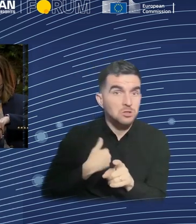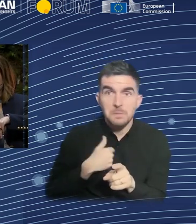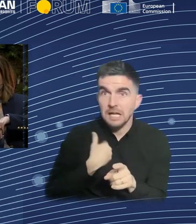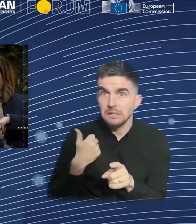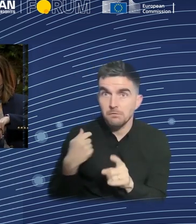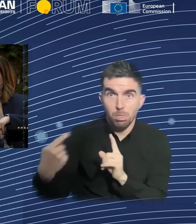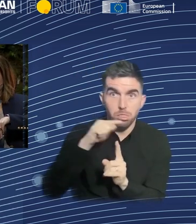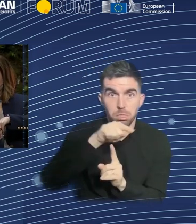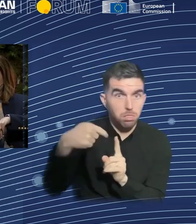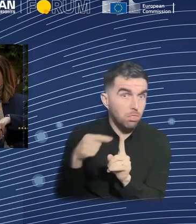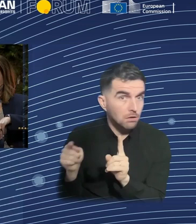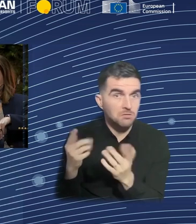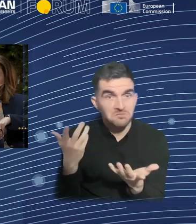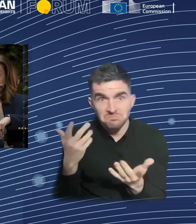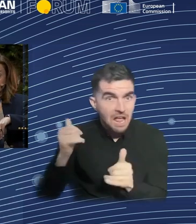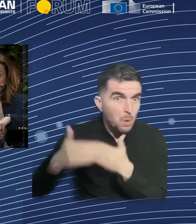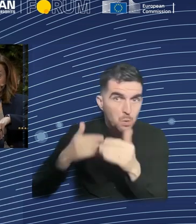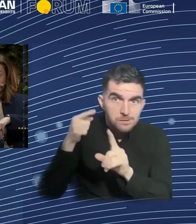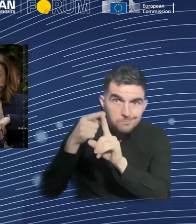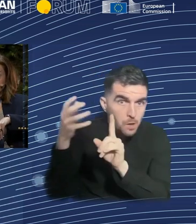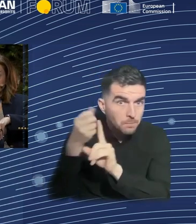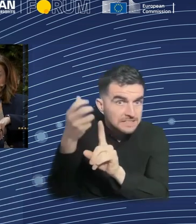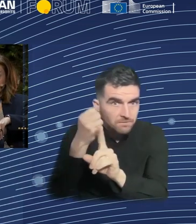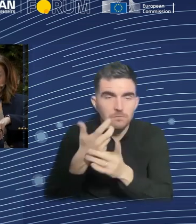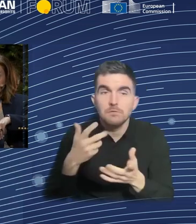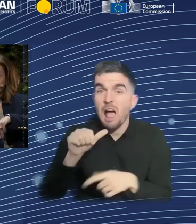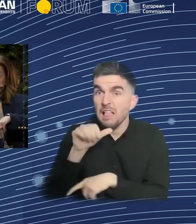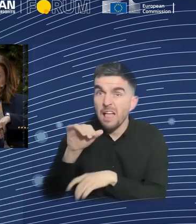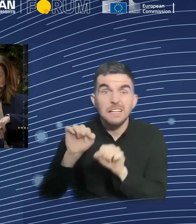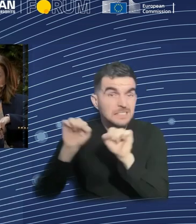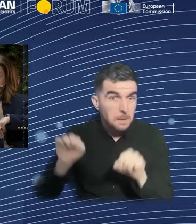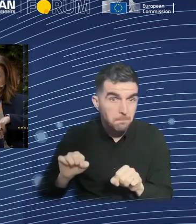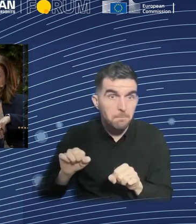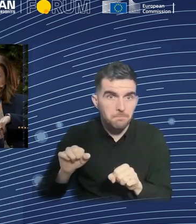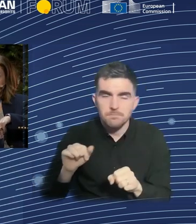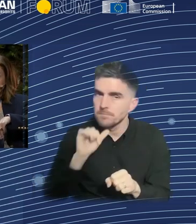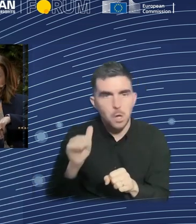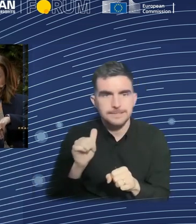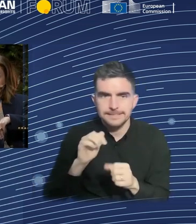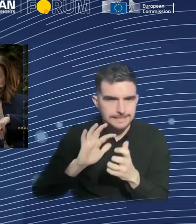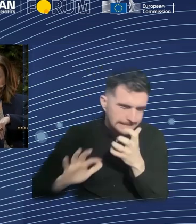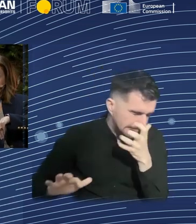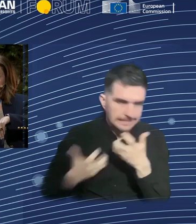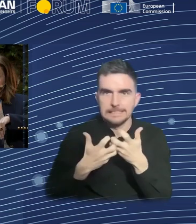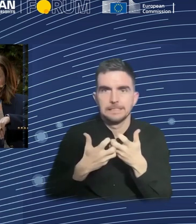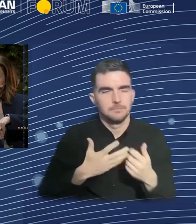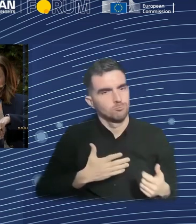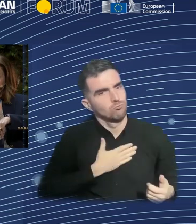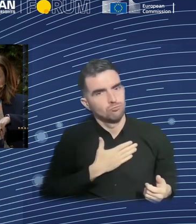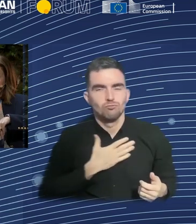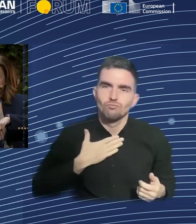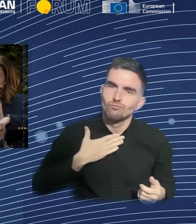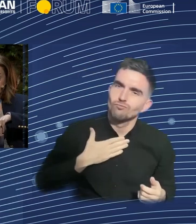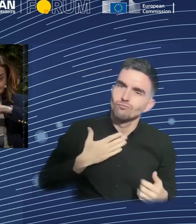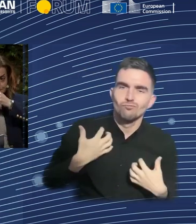not actually aligned with our real interests. So to give you an example, the social media